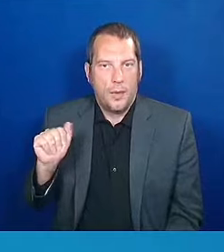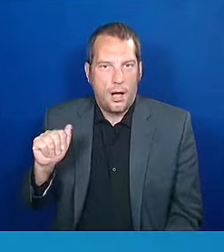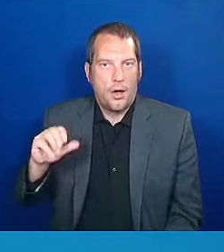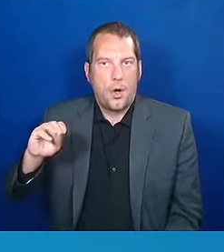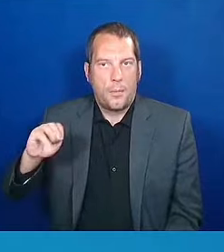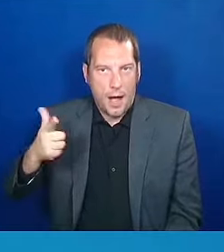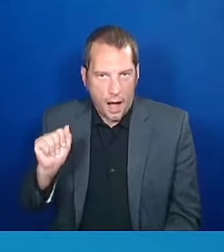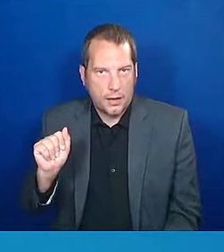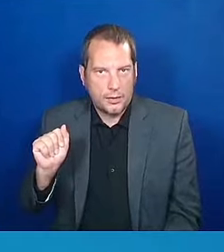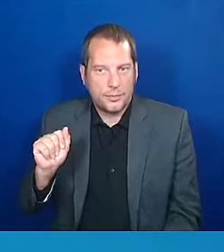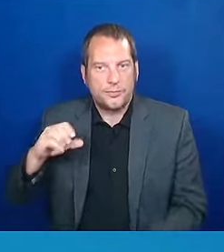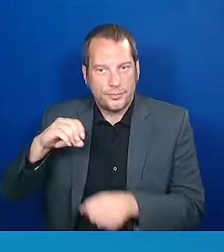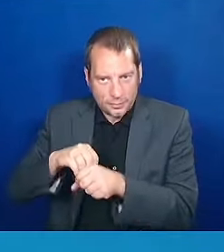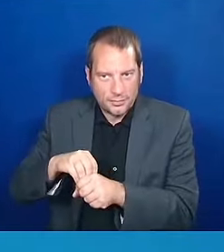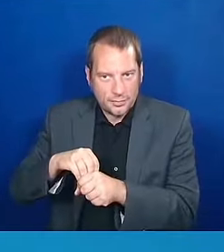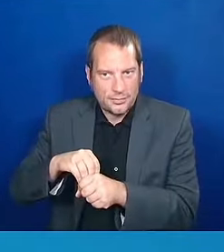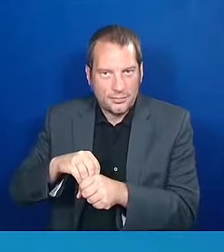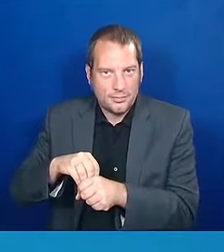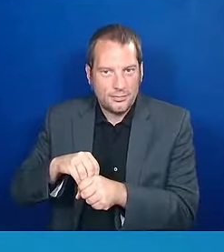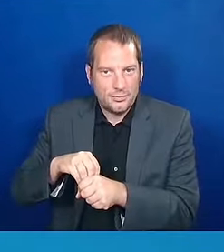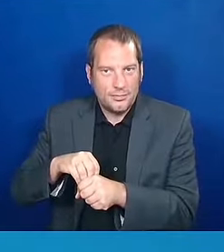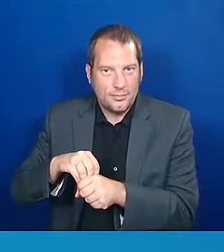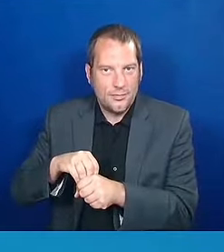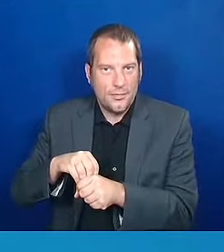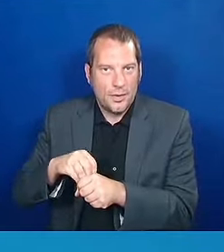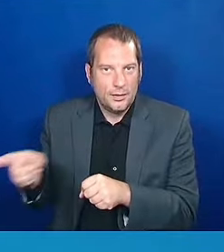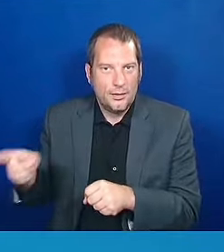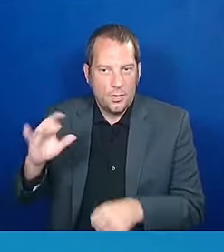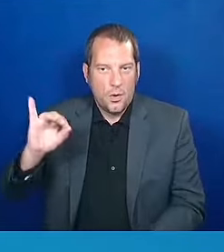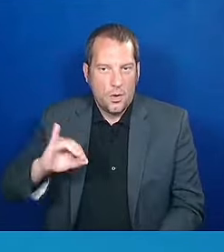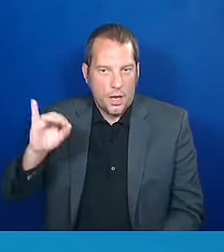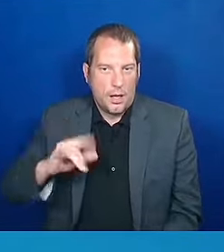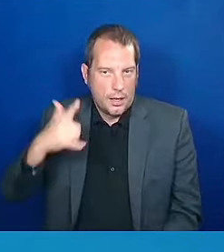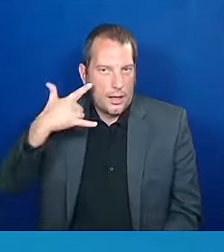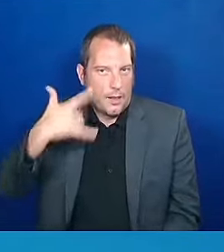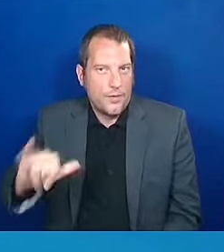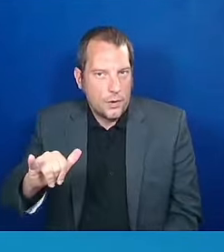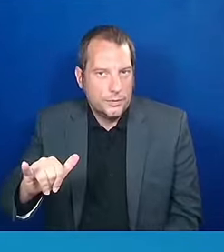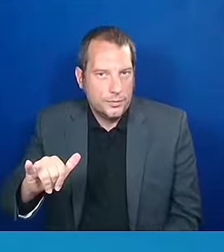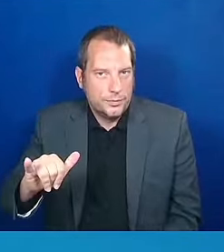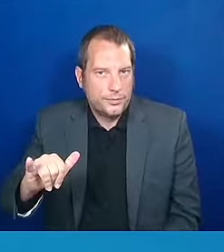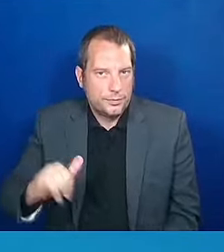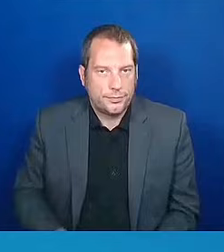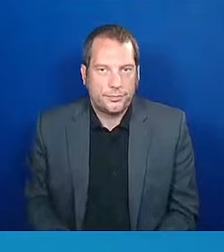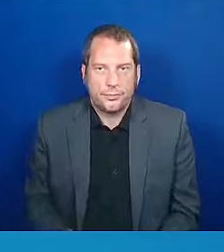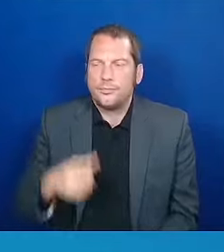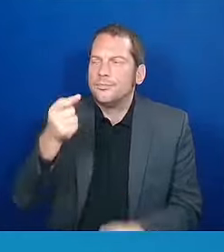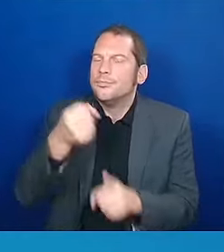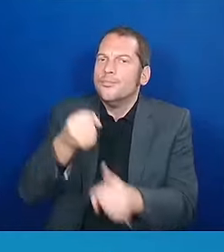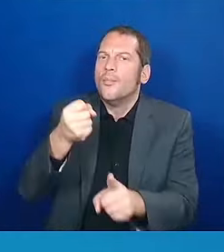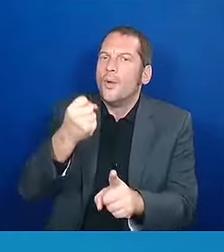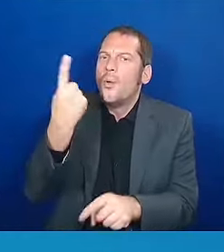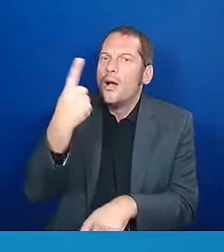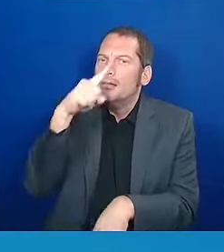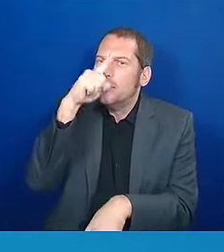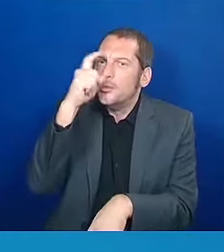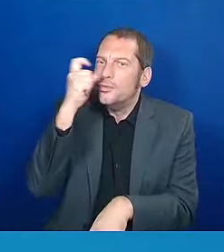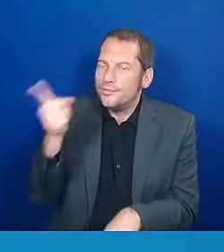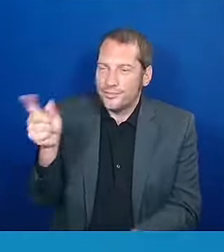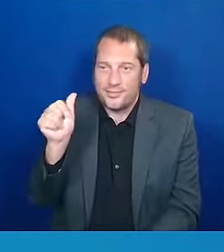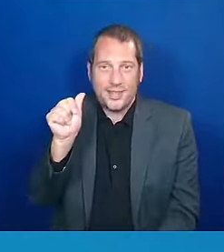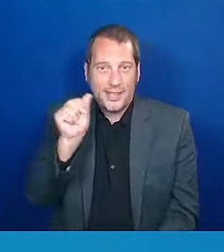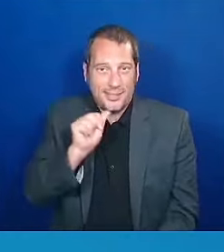And in fact, one summer, Auntie Chris hosted one of our revered